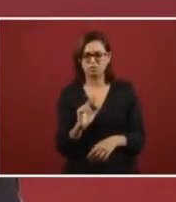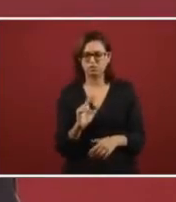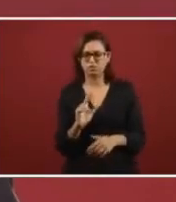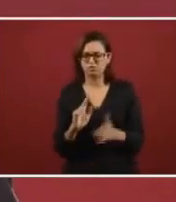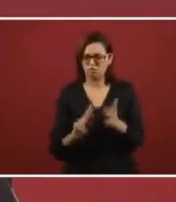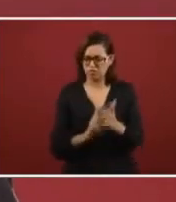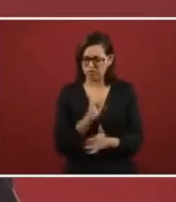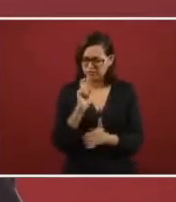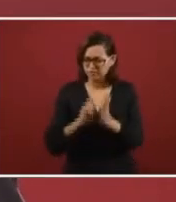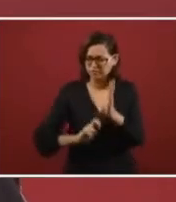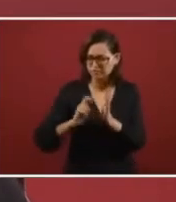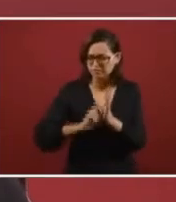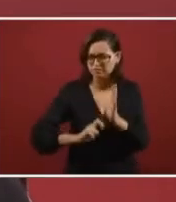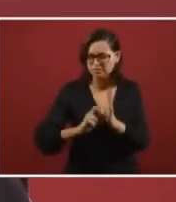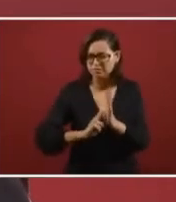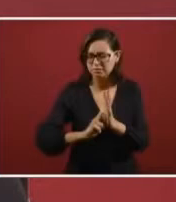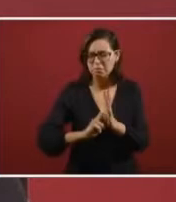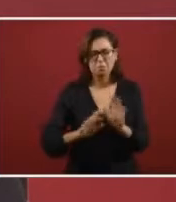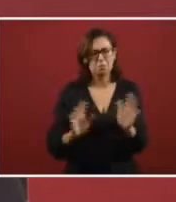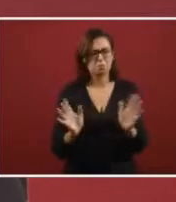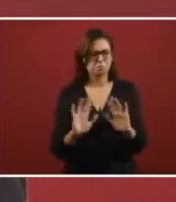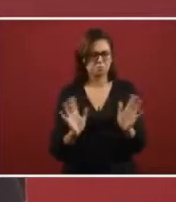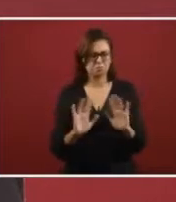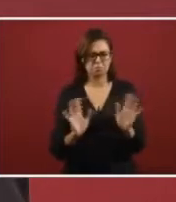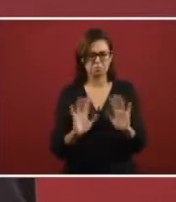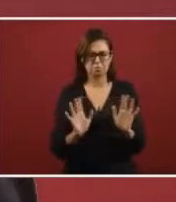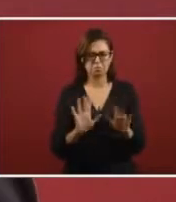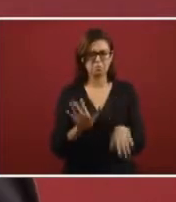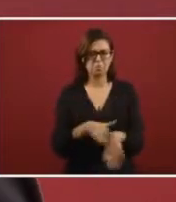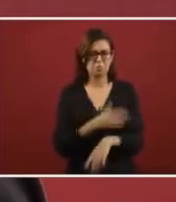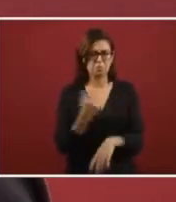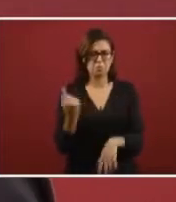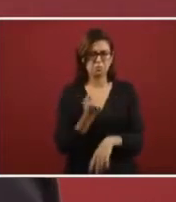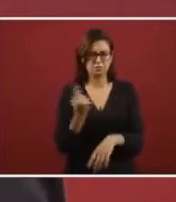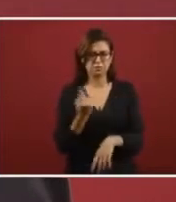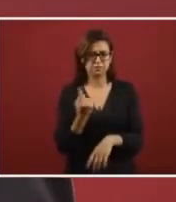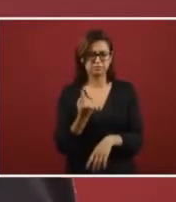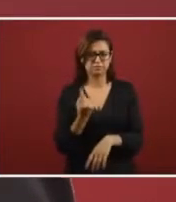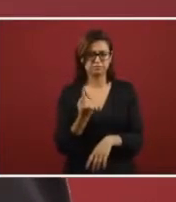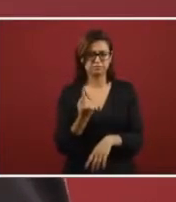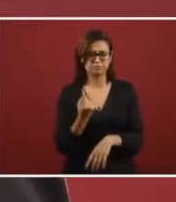will not modify the terms because